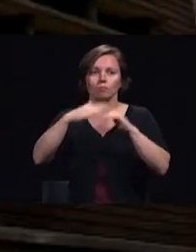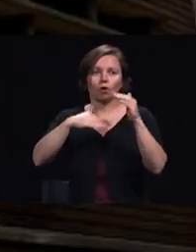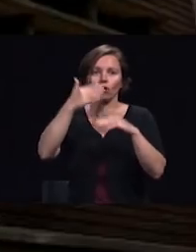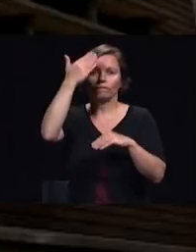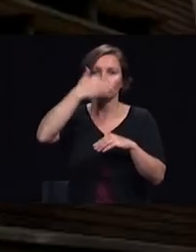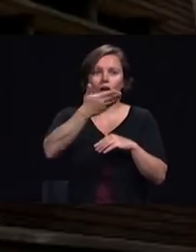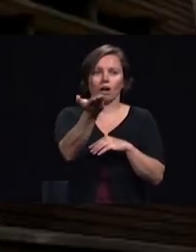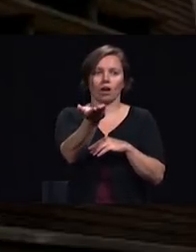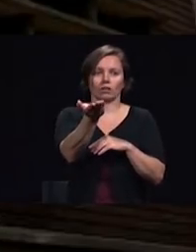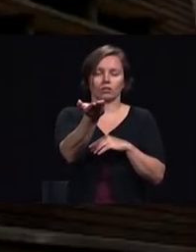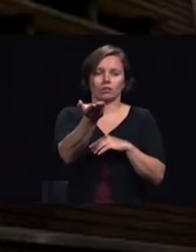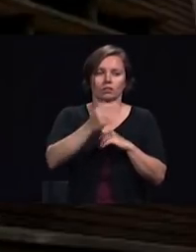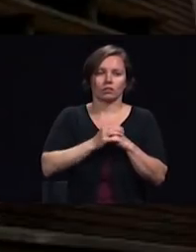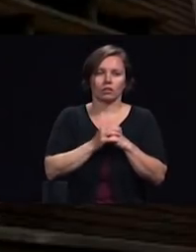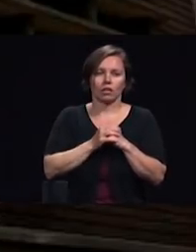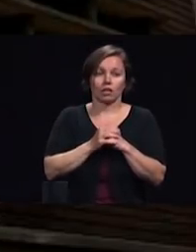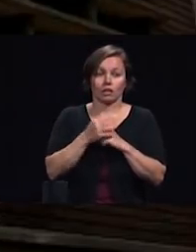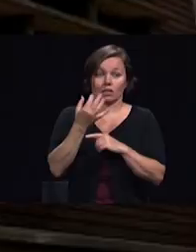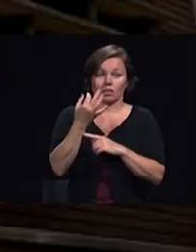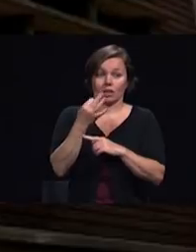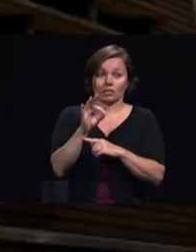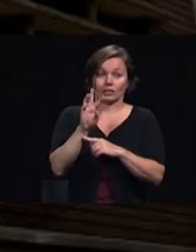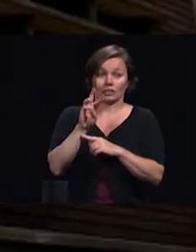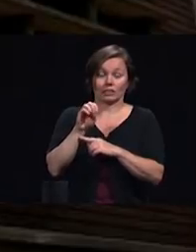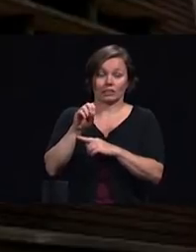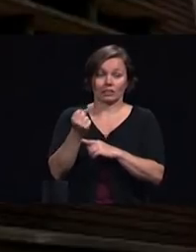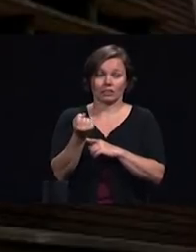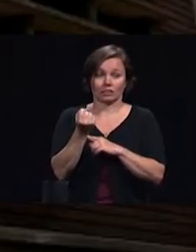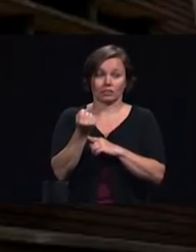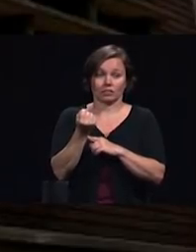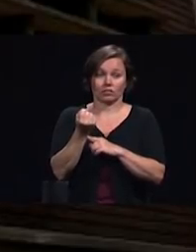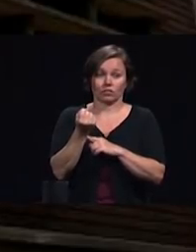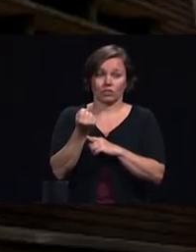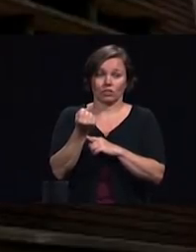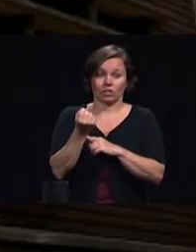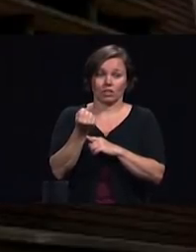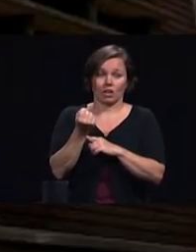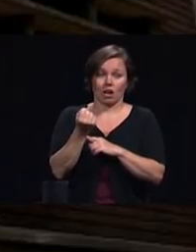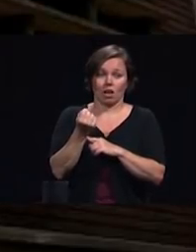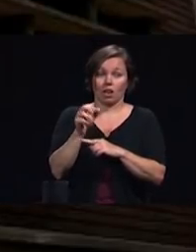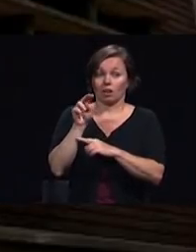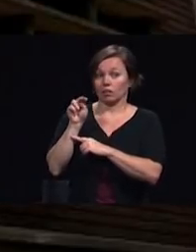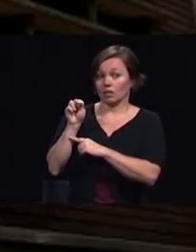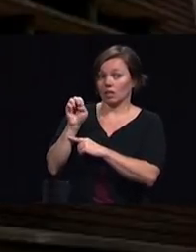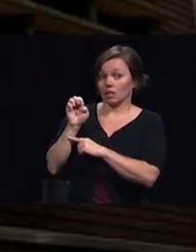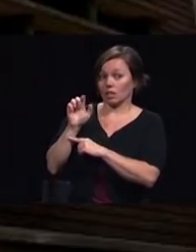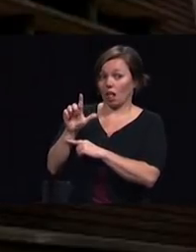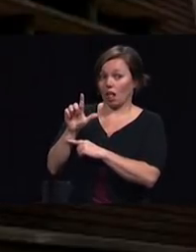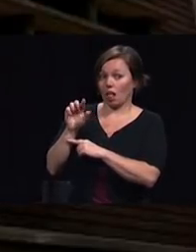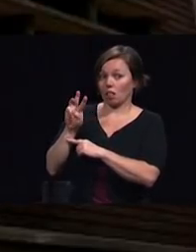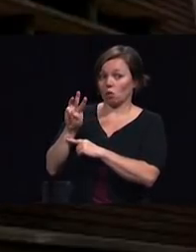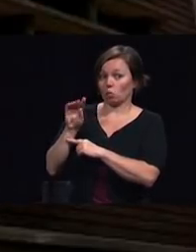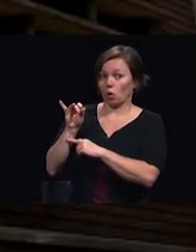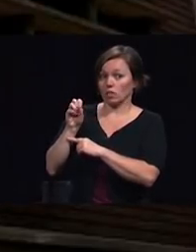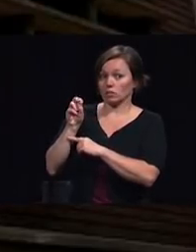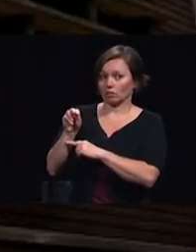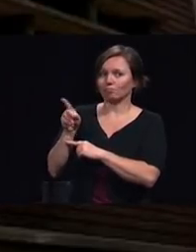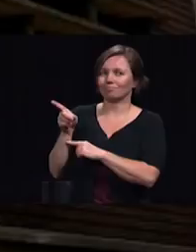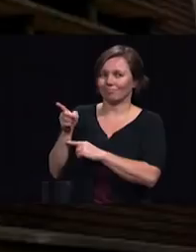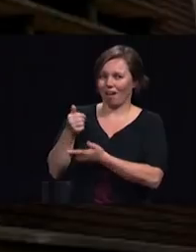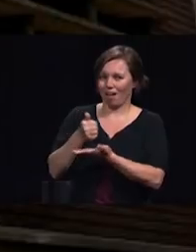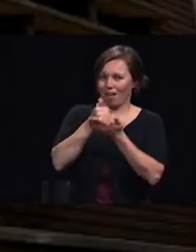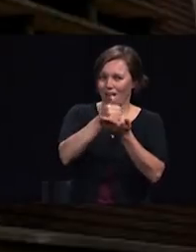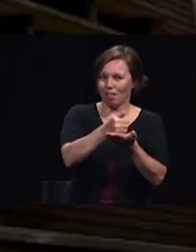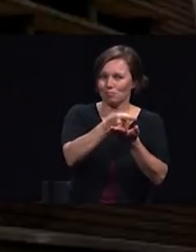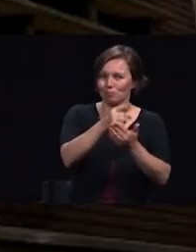1960s Elder Neil Wilson helped to pave the way for the construction of this building along with many